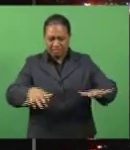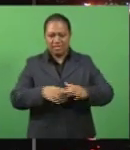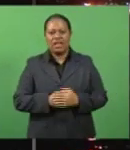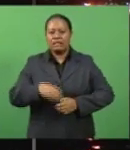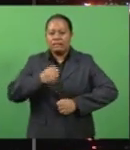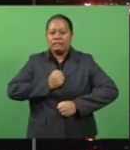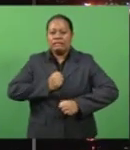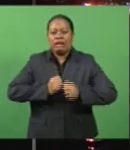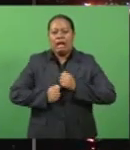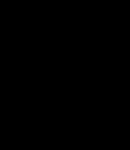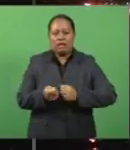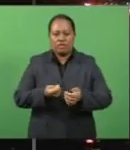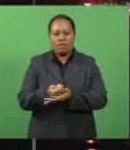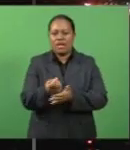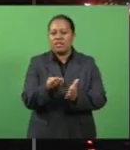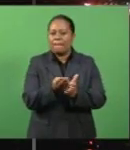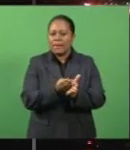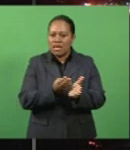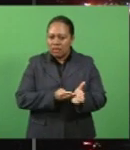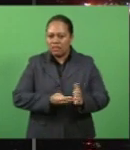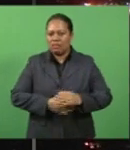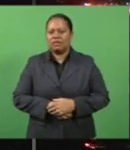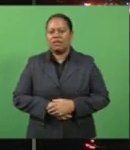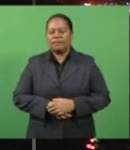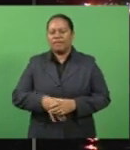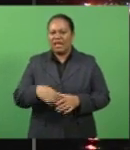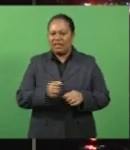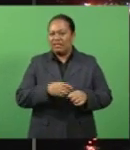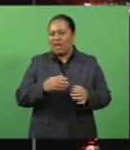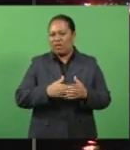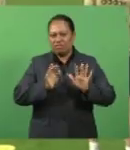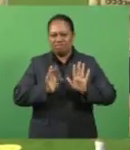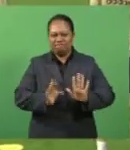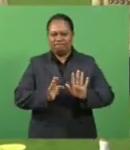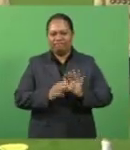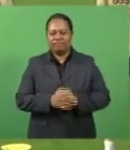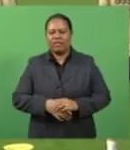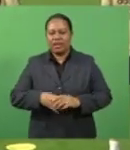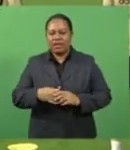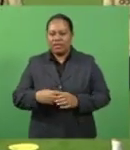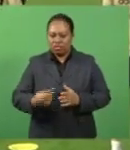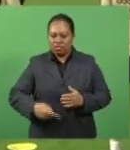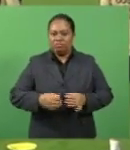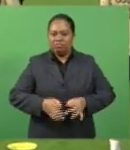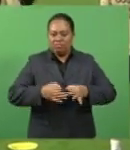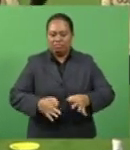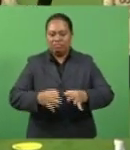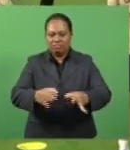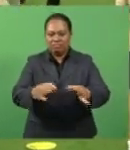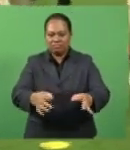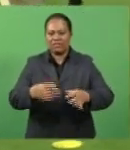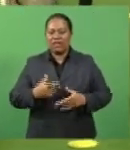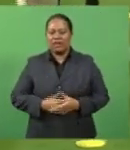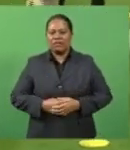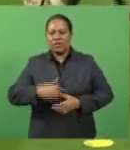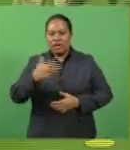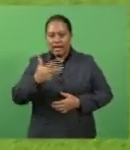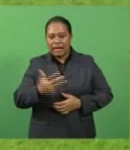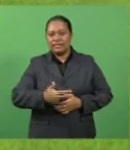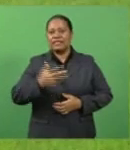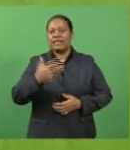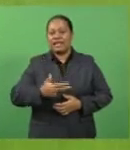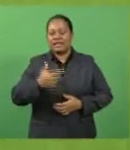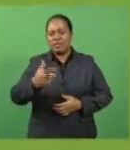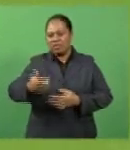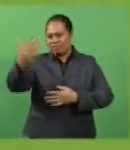they struggled to pay bills with the competition indefinitely suspended. Lord Sugar was chair of Tottenham for a decade from 1991 and